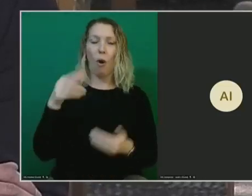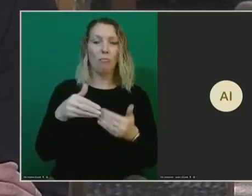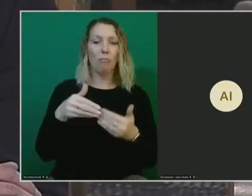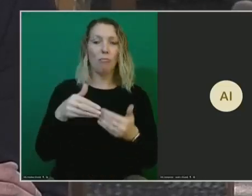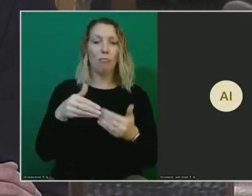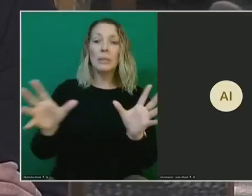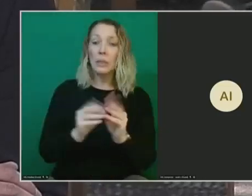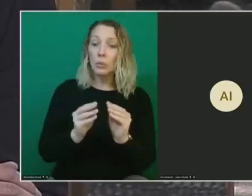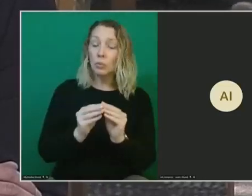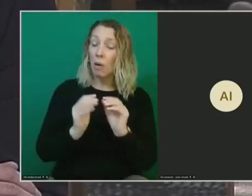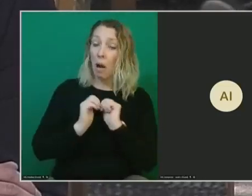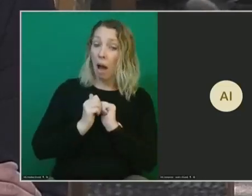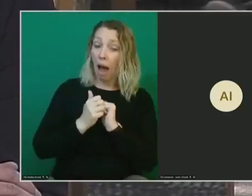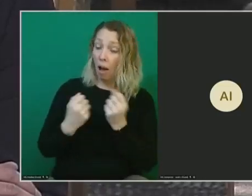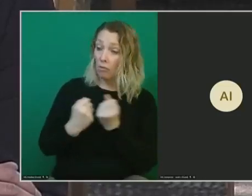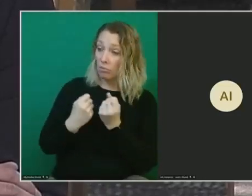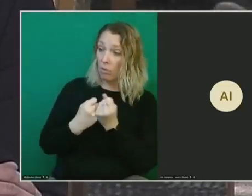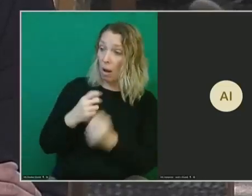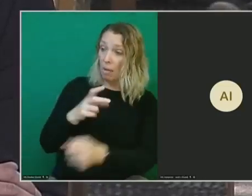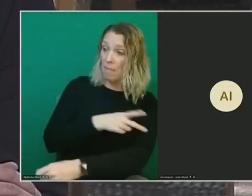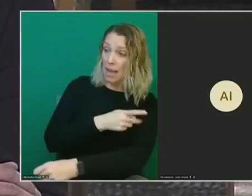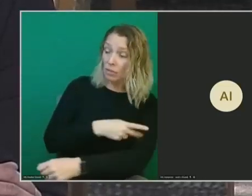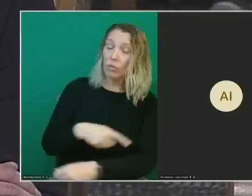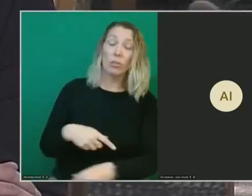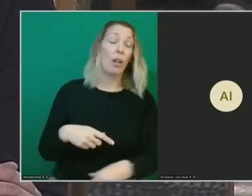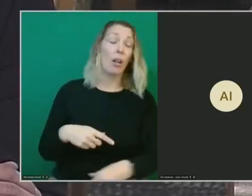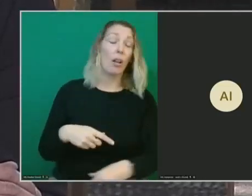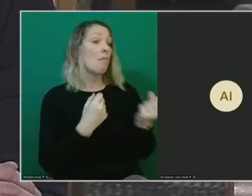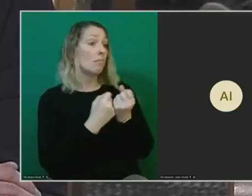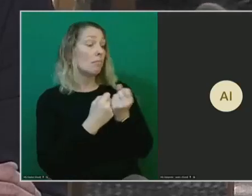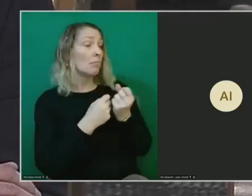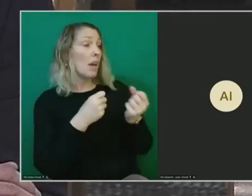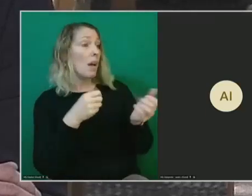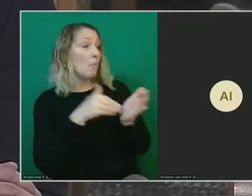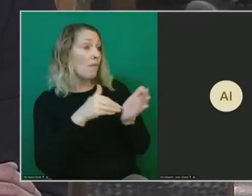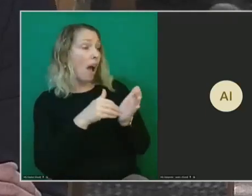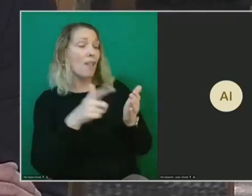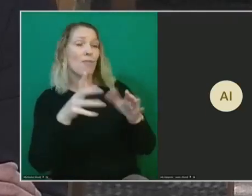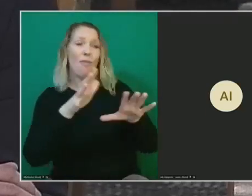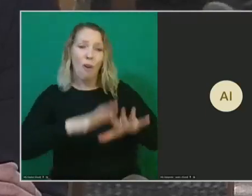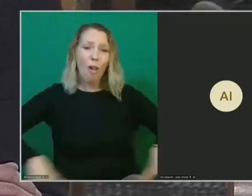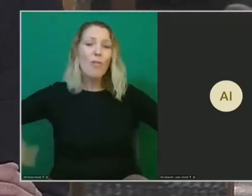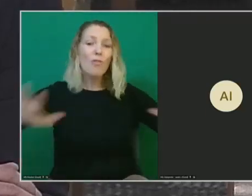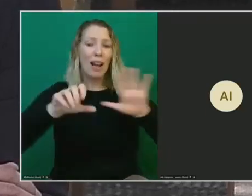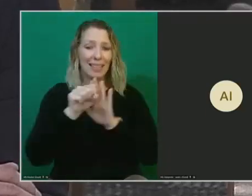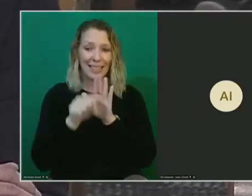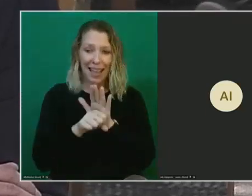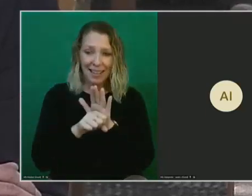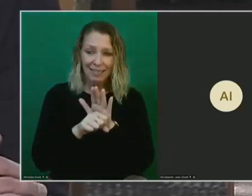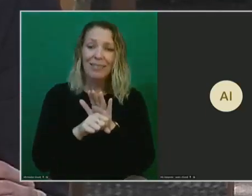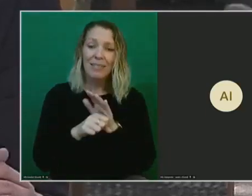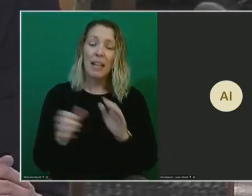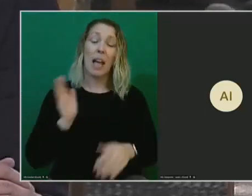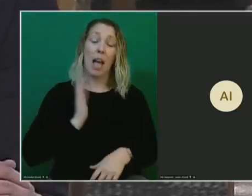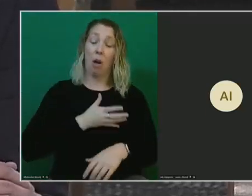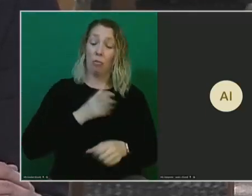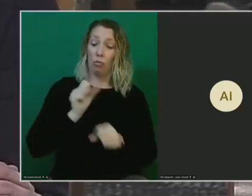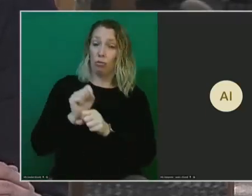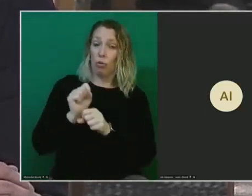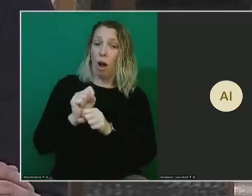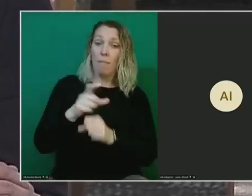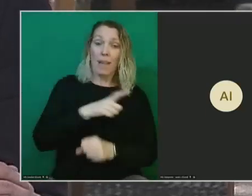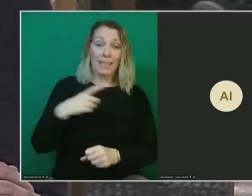do we do right by patients? How do we do right by providers all across the state? Our job as legislators in this group, myself,